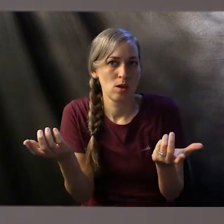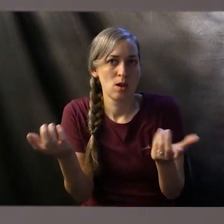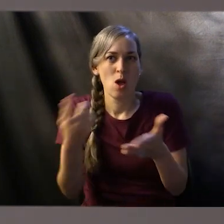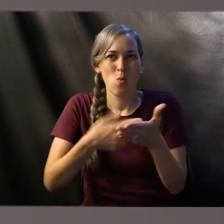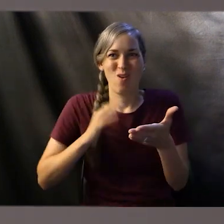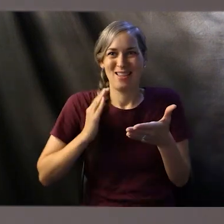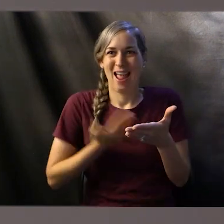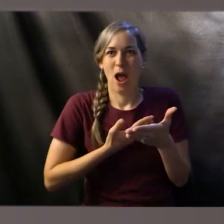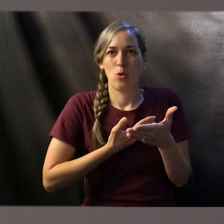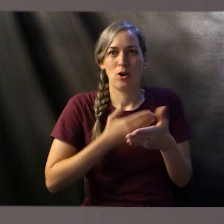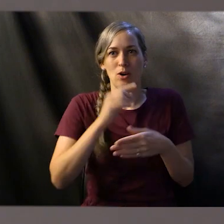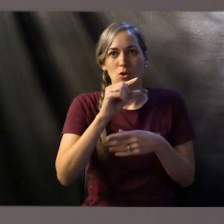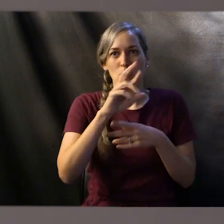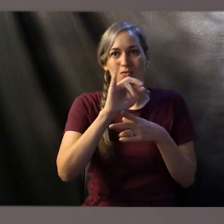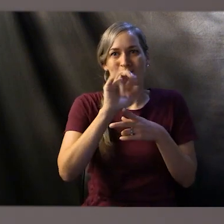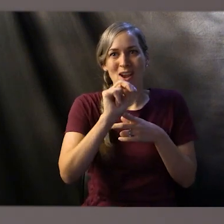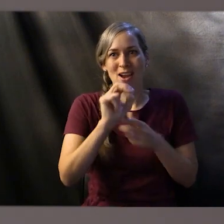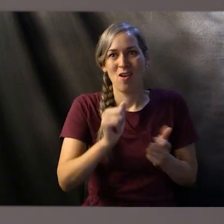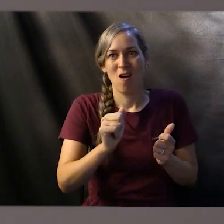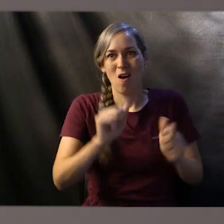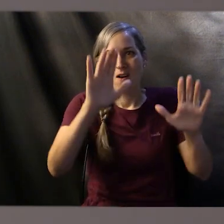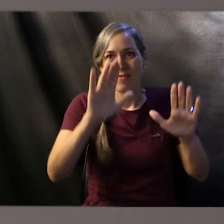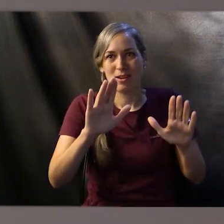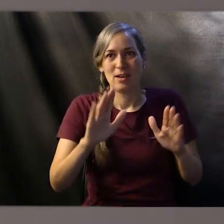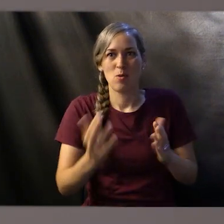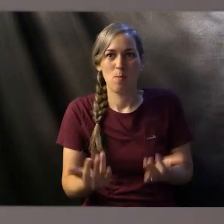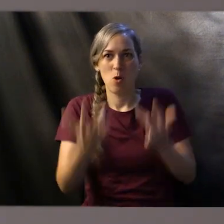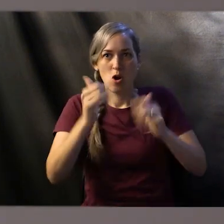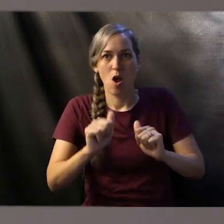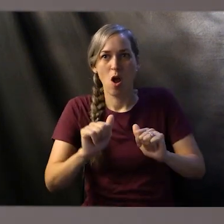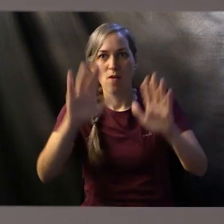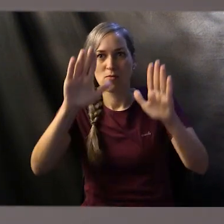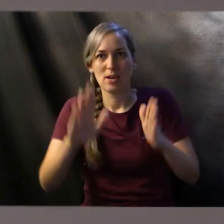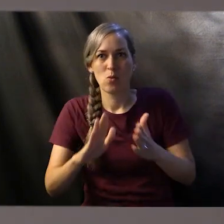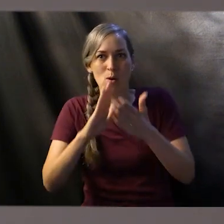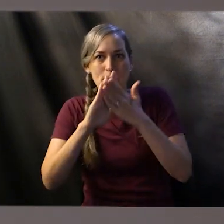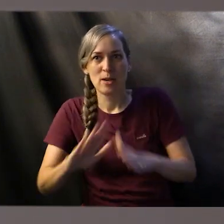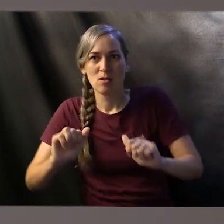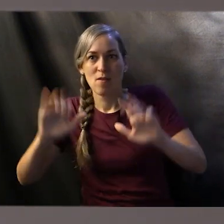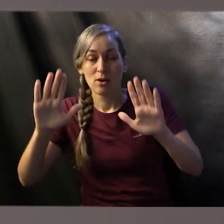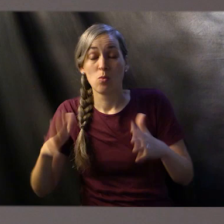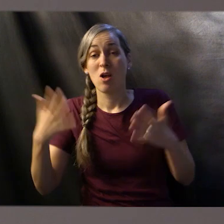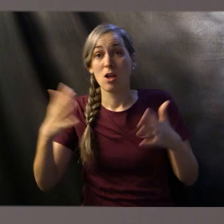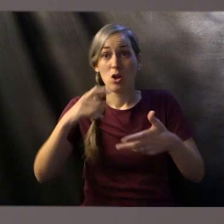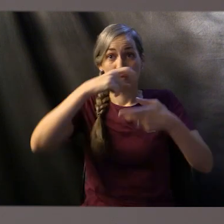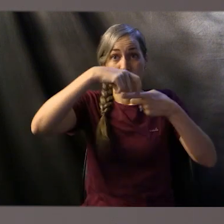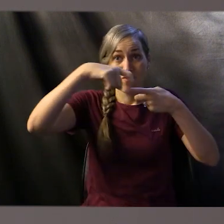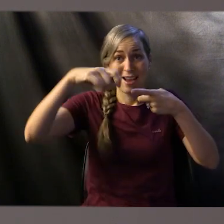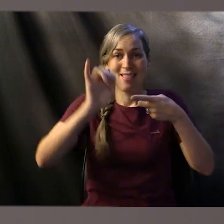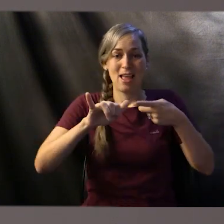our grain offering, our burnt offering, and our peace offering? Well, if the burnt offering was a devotion of one's life,